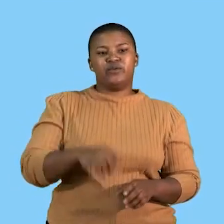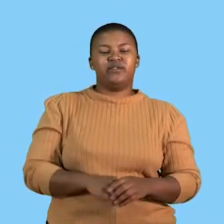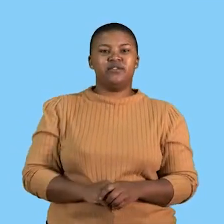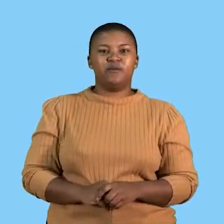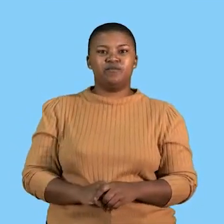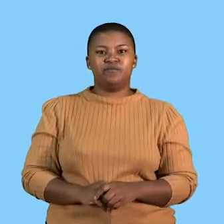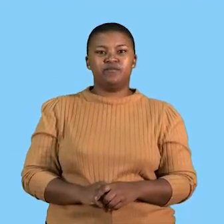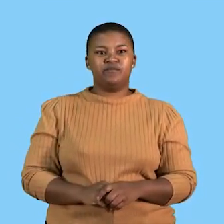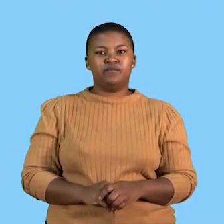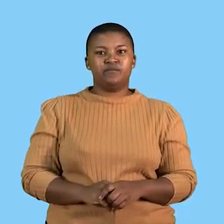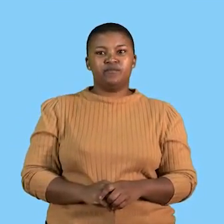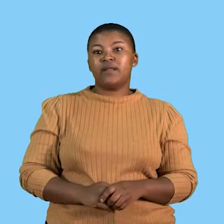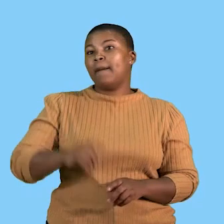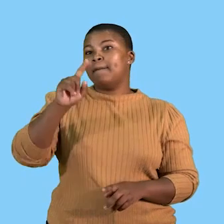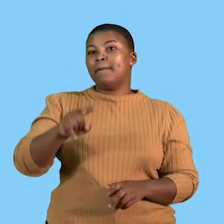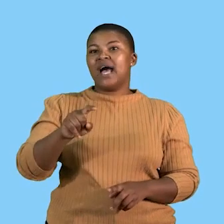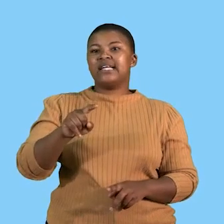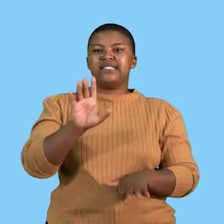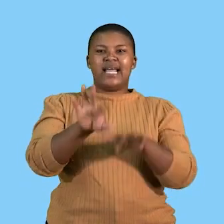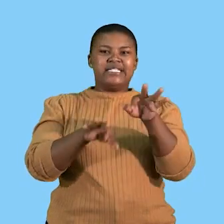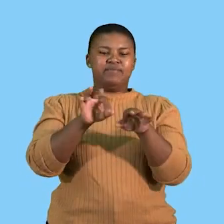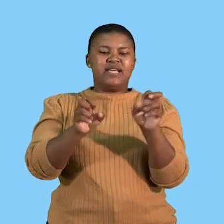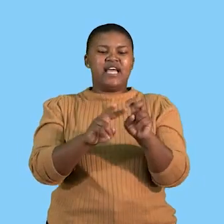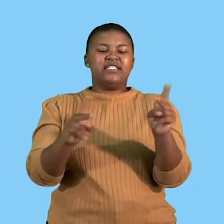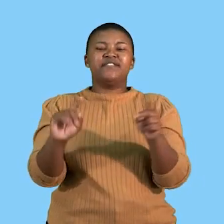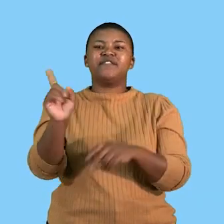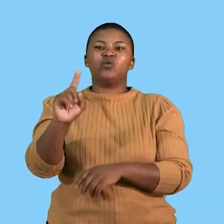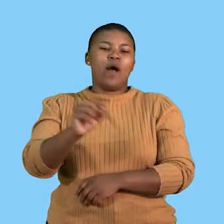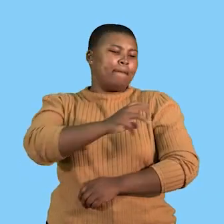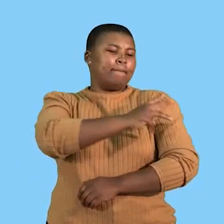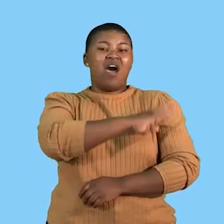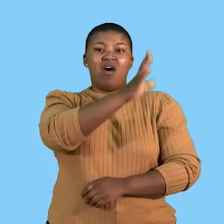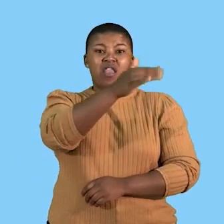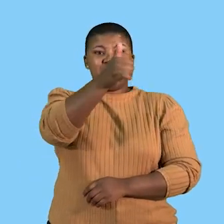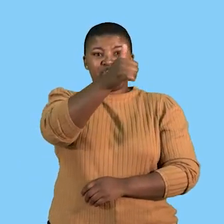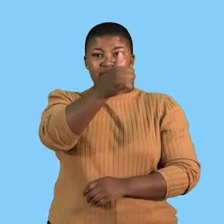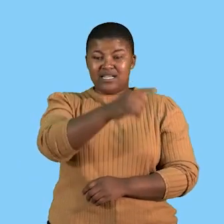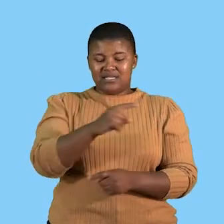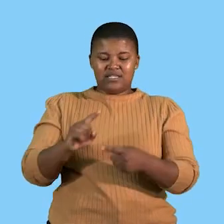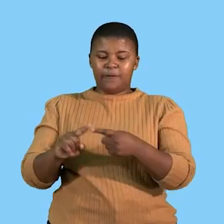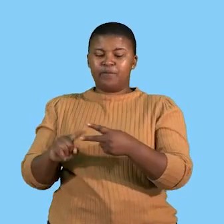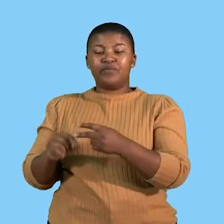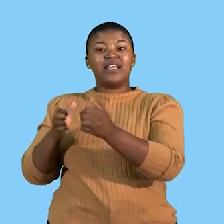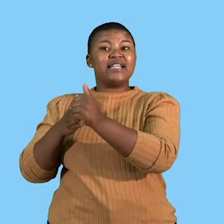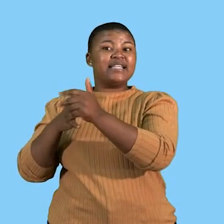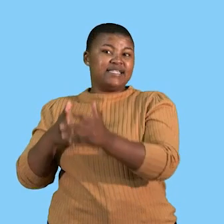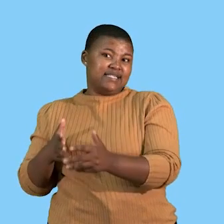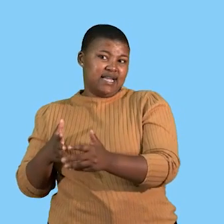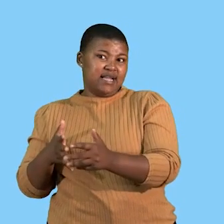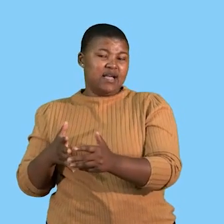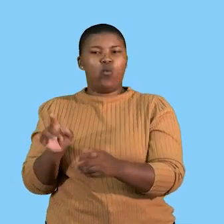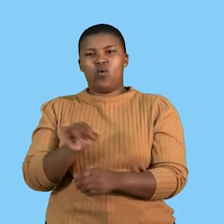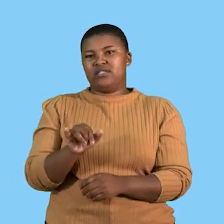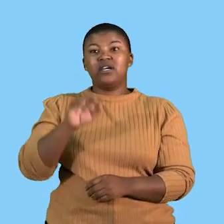question here says that we must differentiate between management and leadership. Now if we look at the word